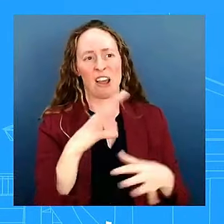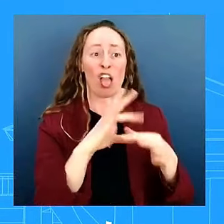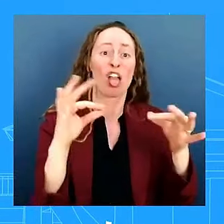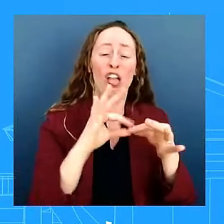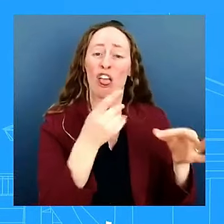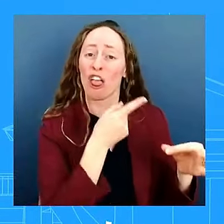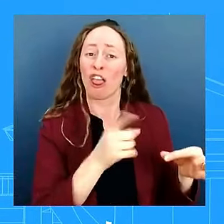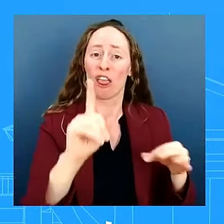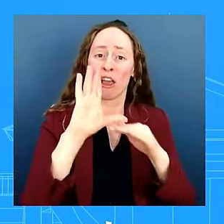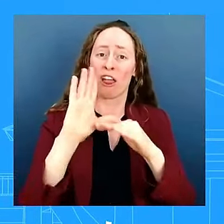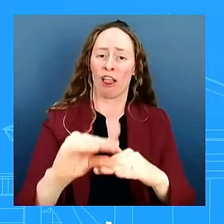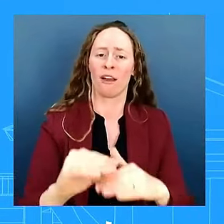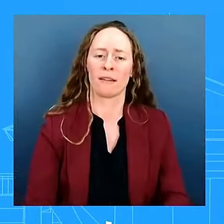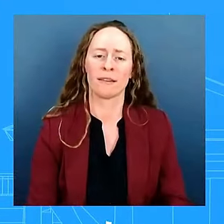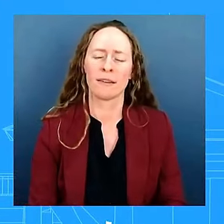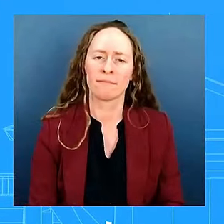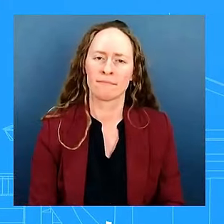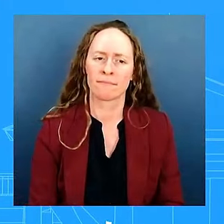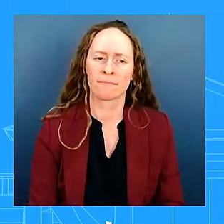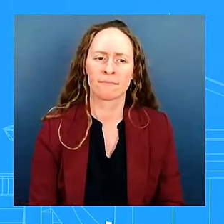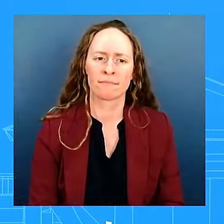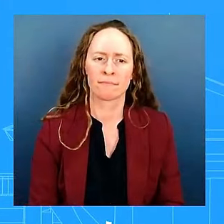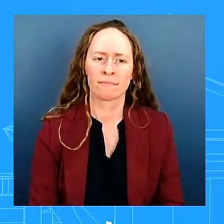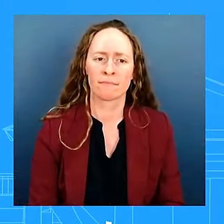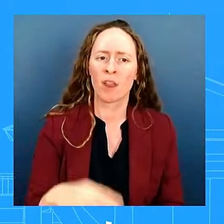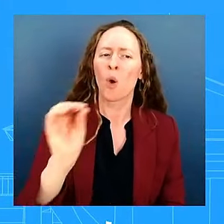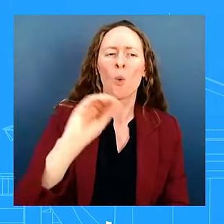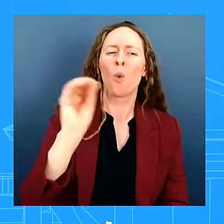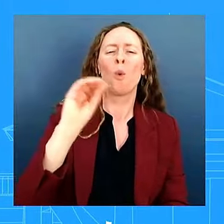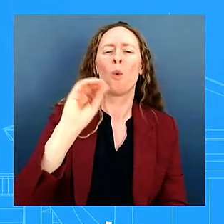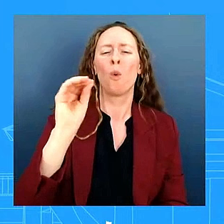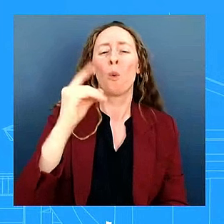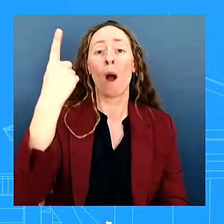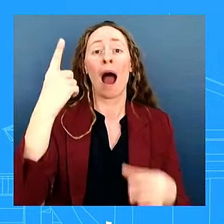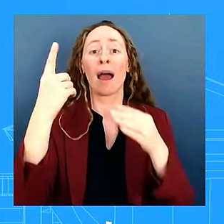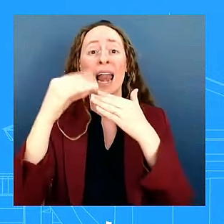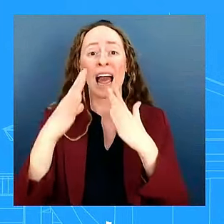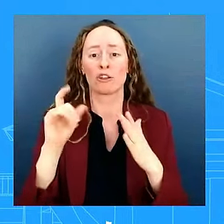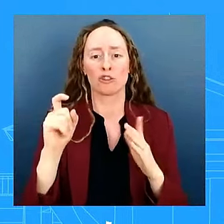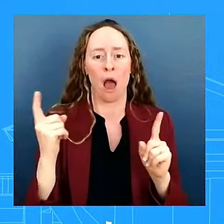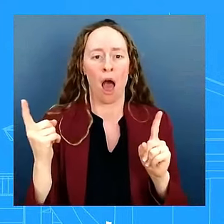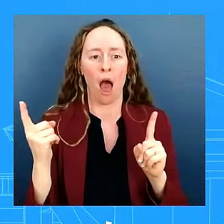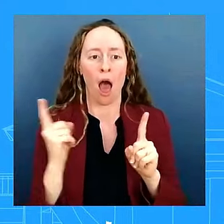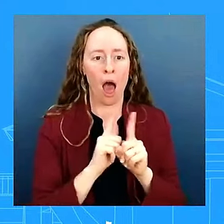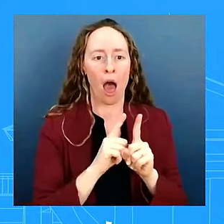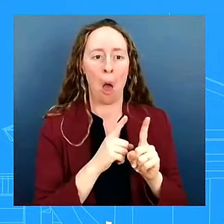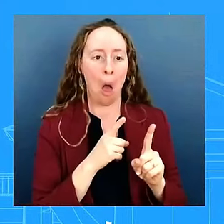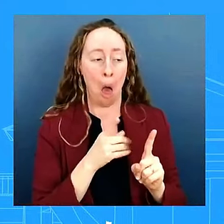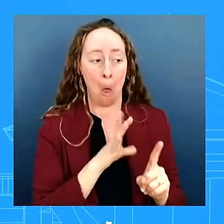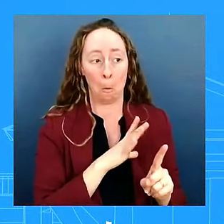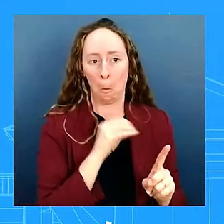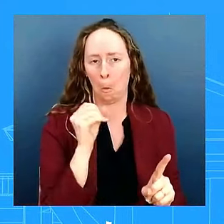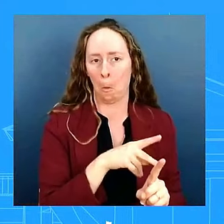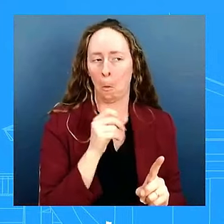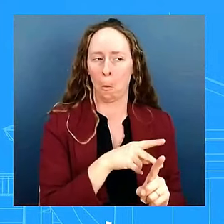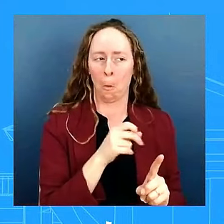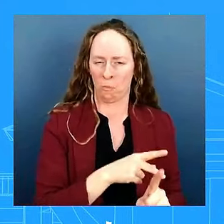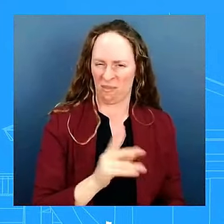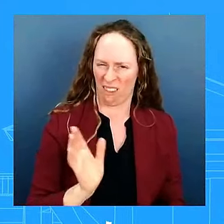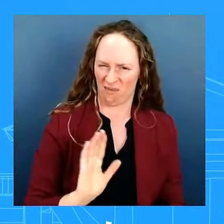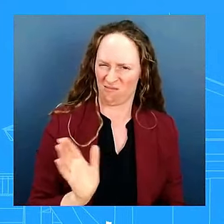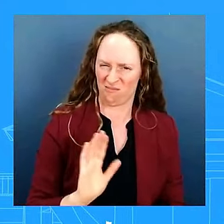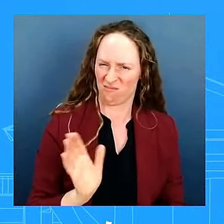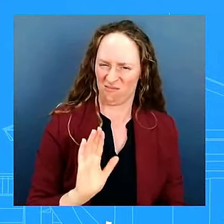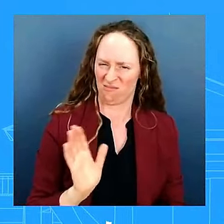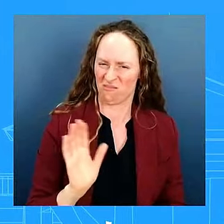with someone who spreads this kind of ugliness uh this kind of racist poison that's what this